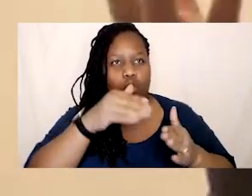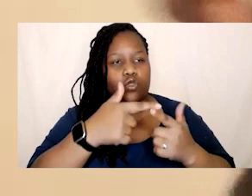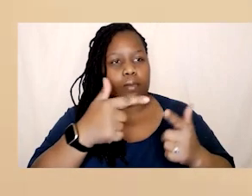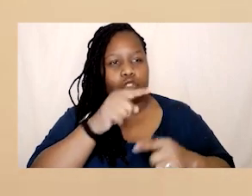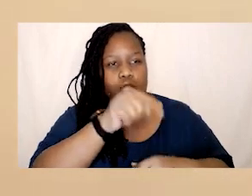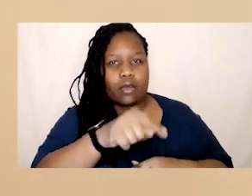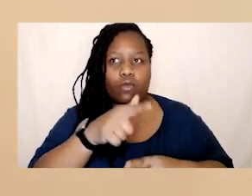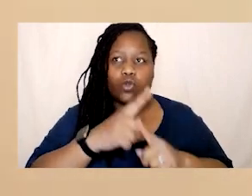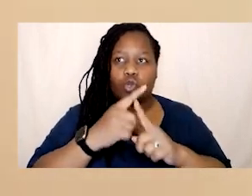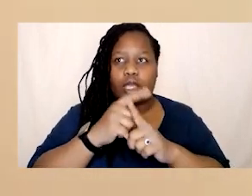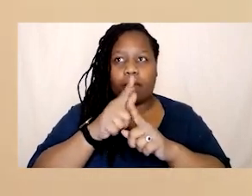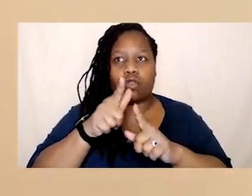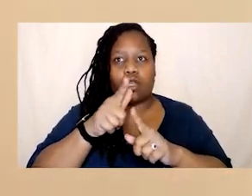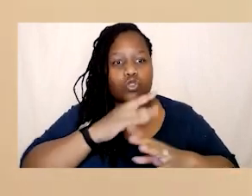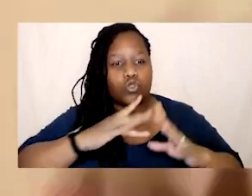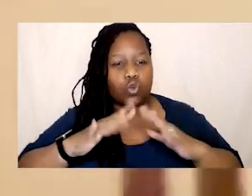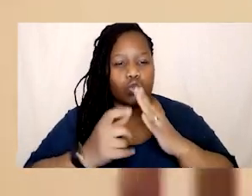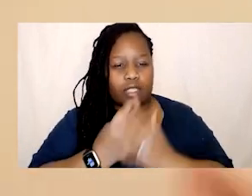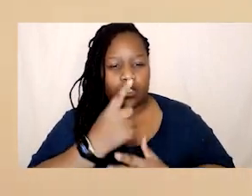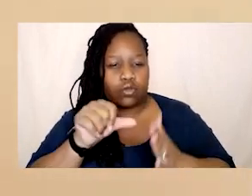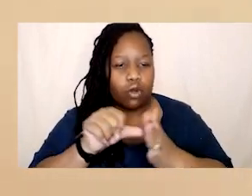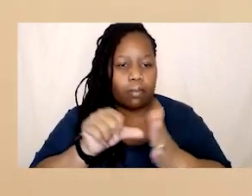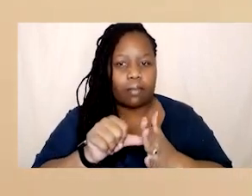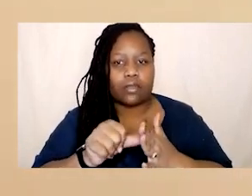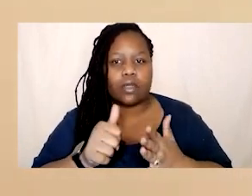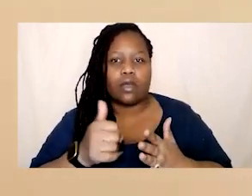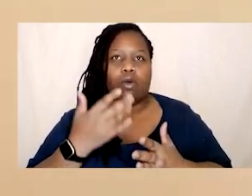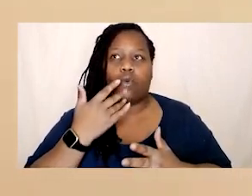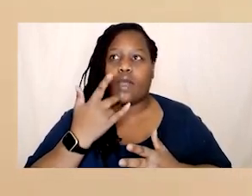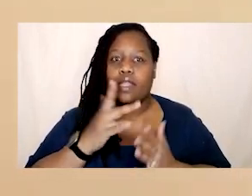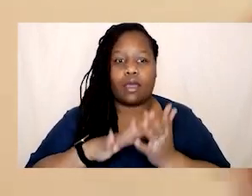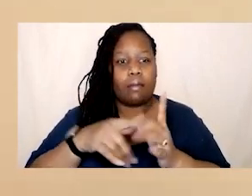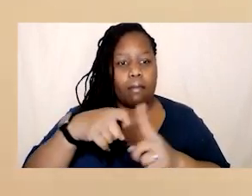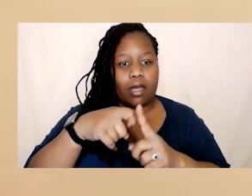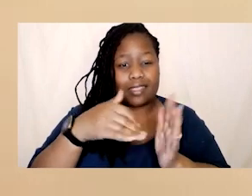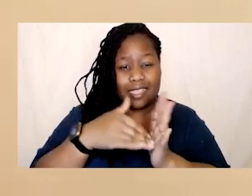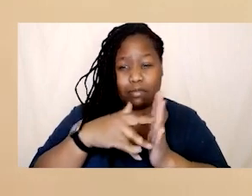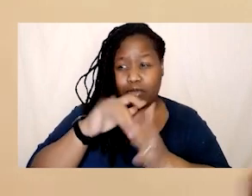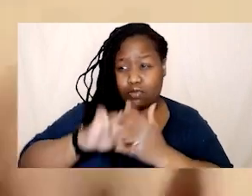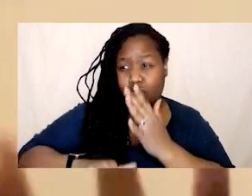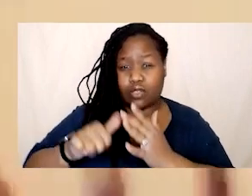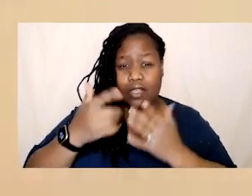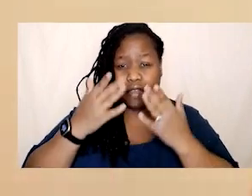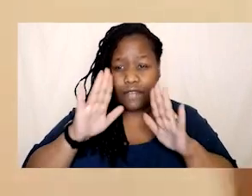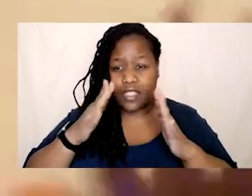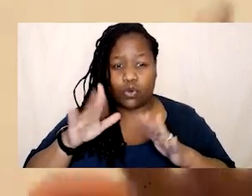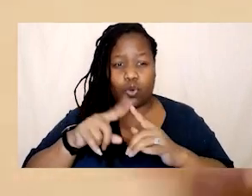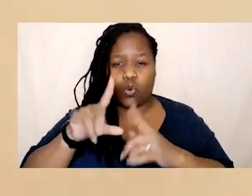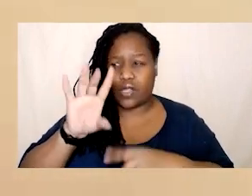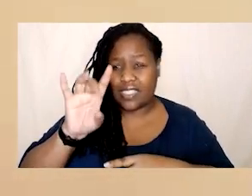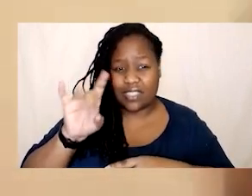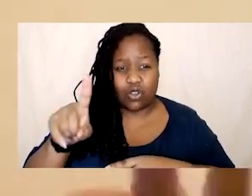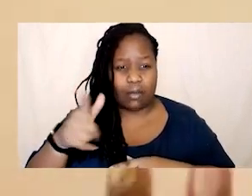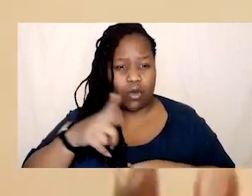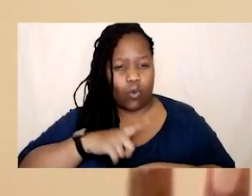we're not see why don't we have this same like uproar when Mark Zuckerberg was buying Instagram and WhatsApp and like also and you know basically